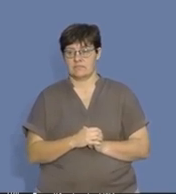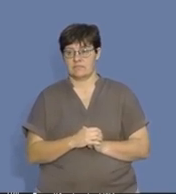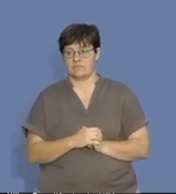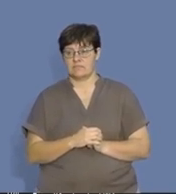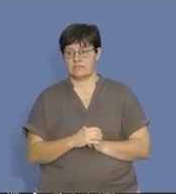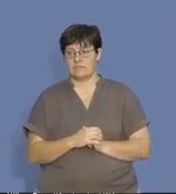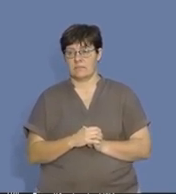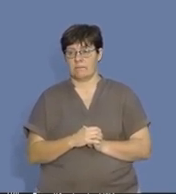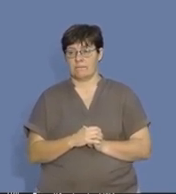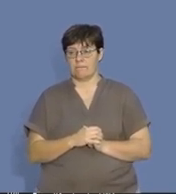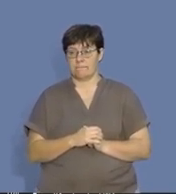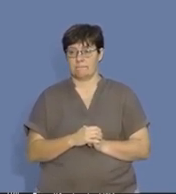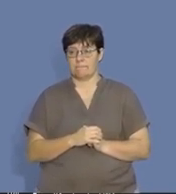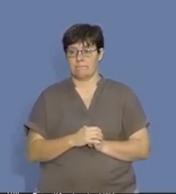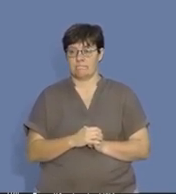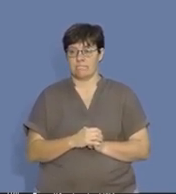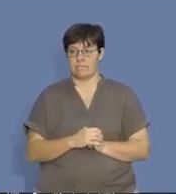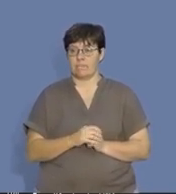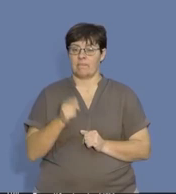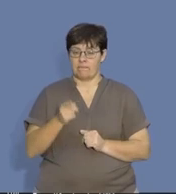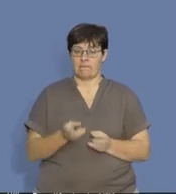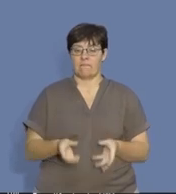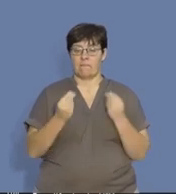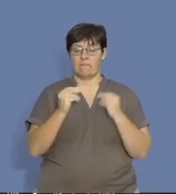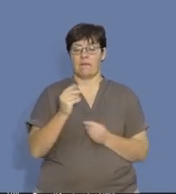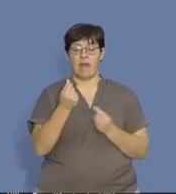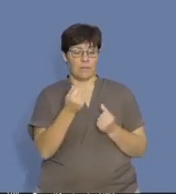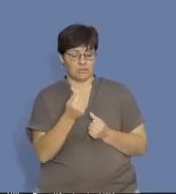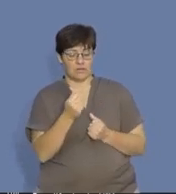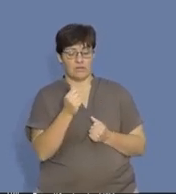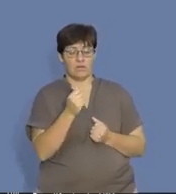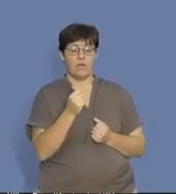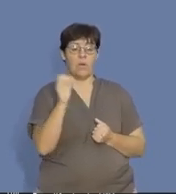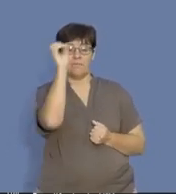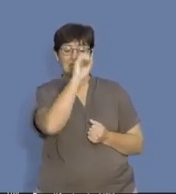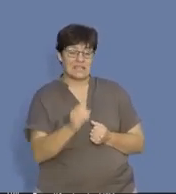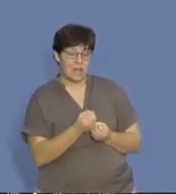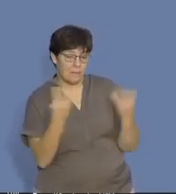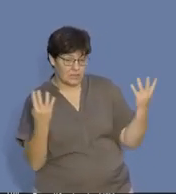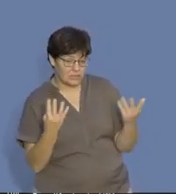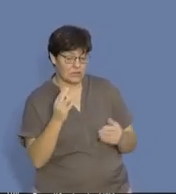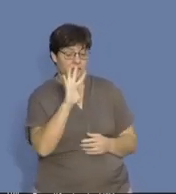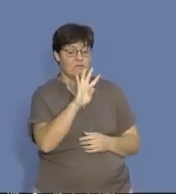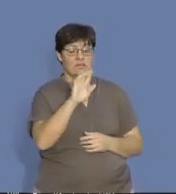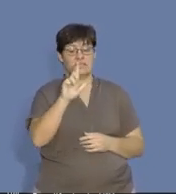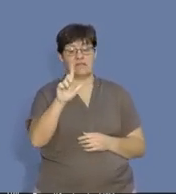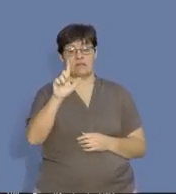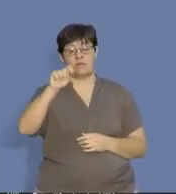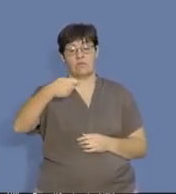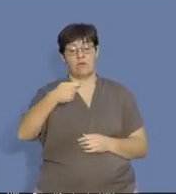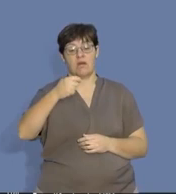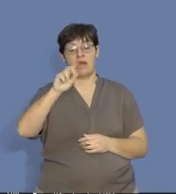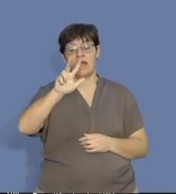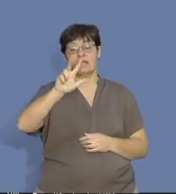this by 100. And that gives me an amount of, or a percentage rather, 47